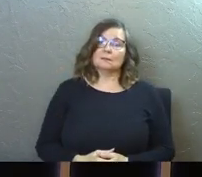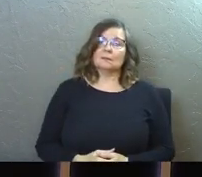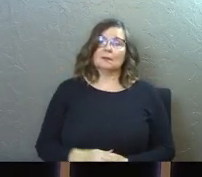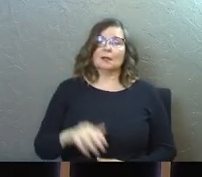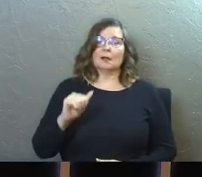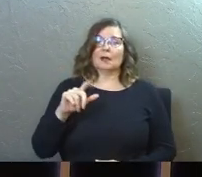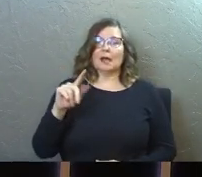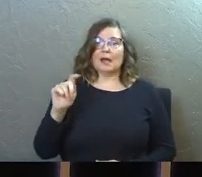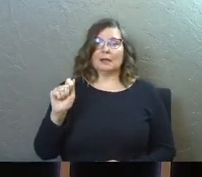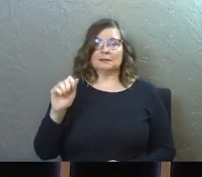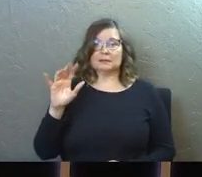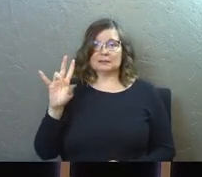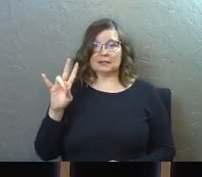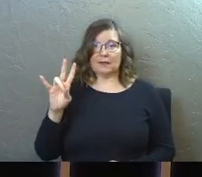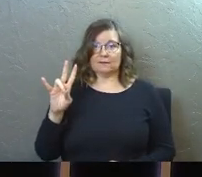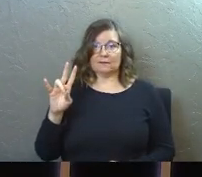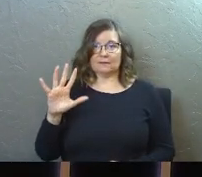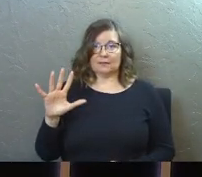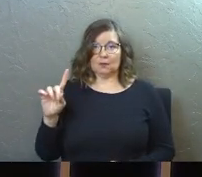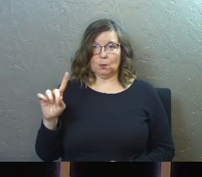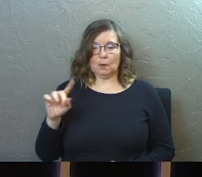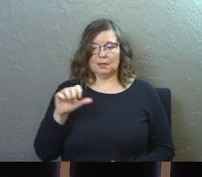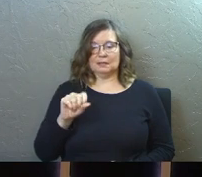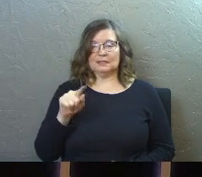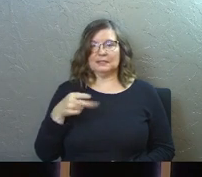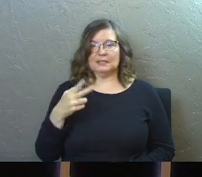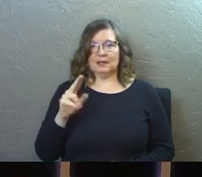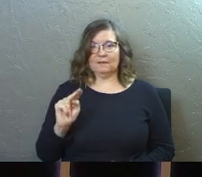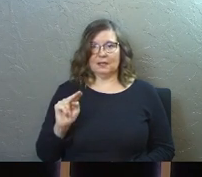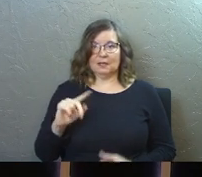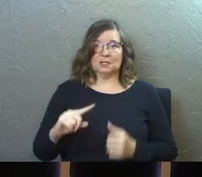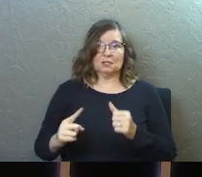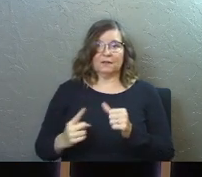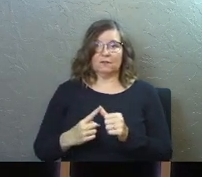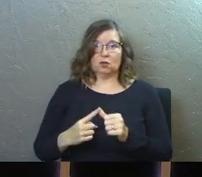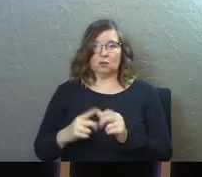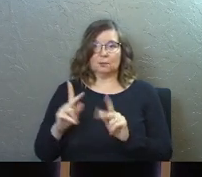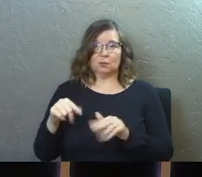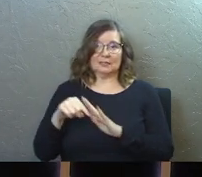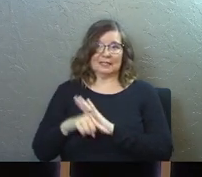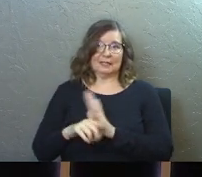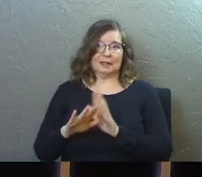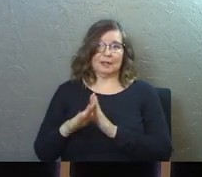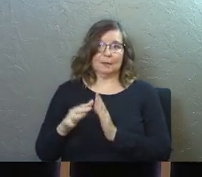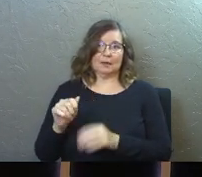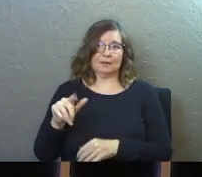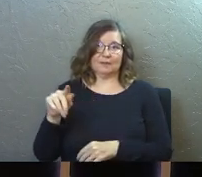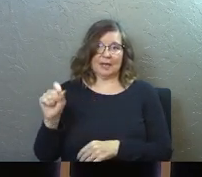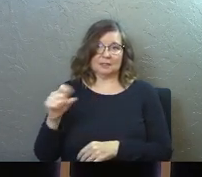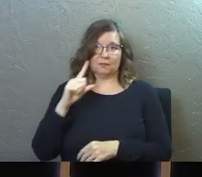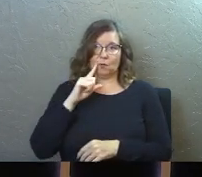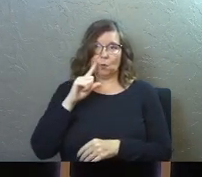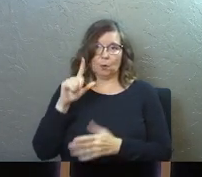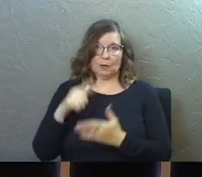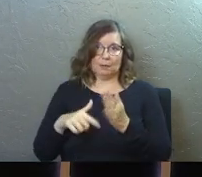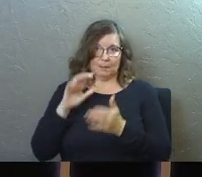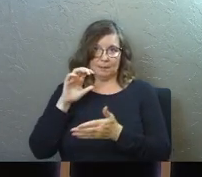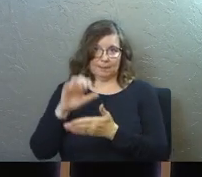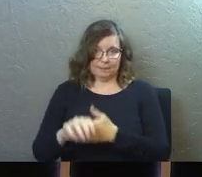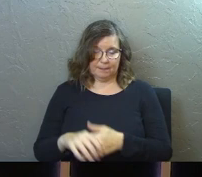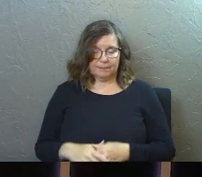Acts 7, 51. This is Stephen. He's the first martyr in the book of Acts. He's the first one killed for his faith.